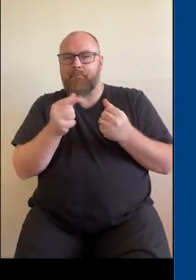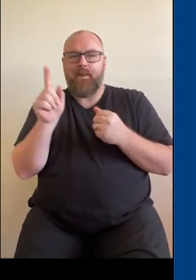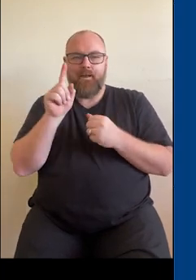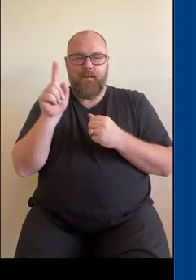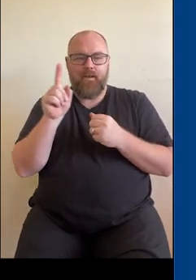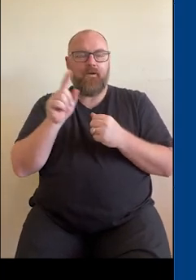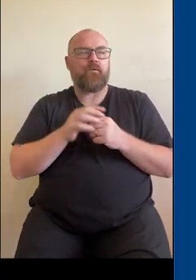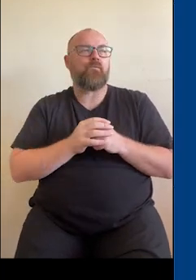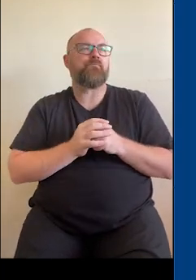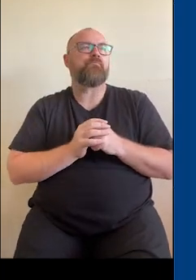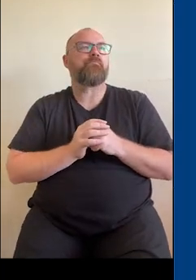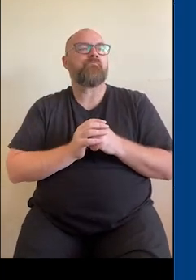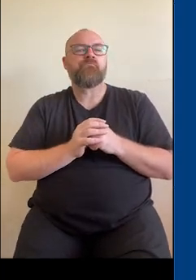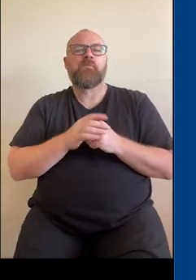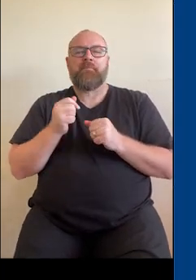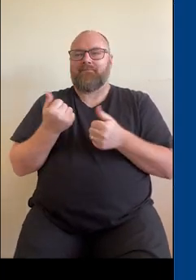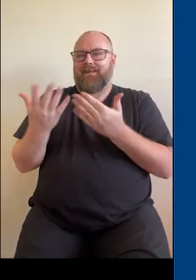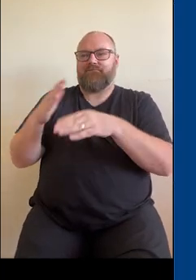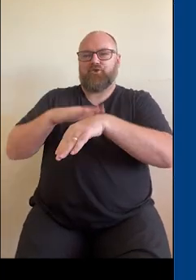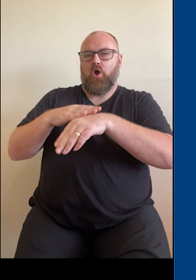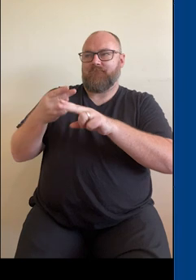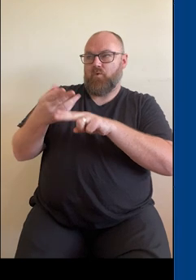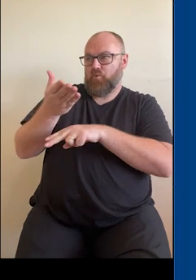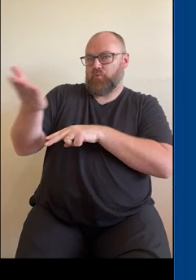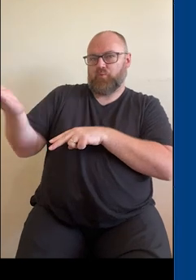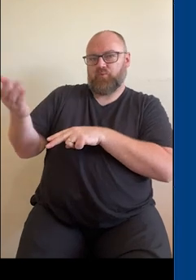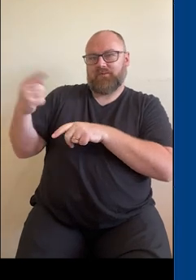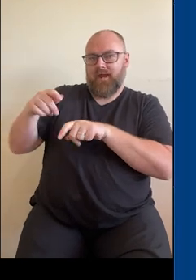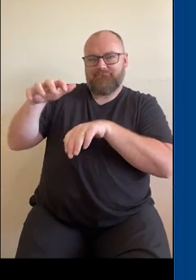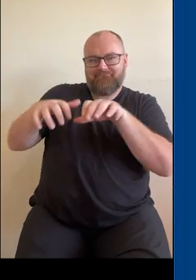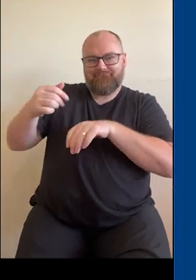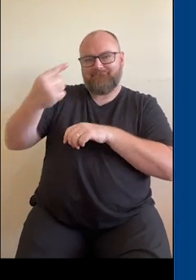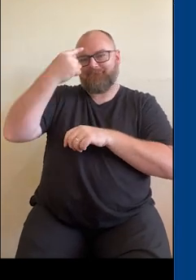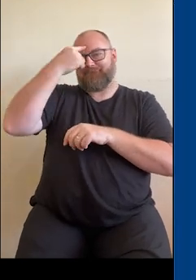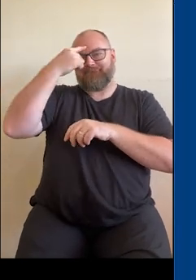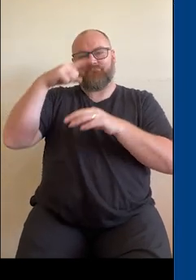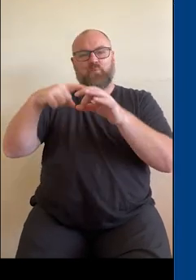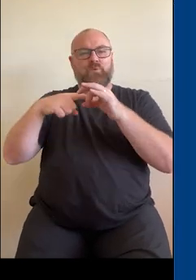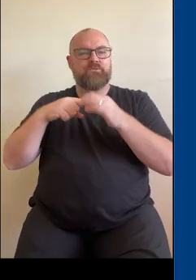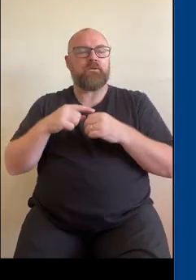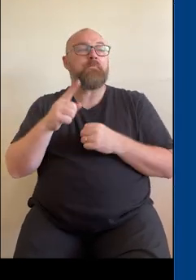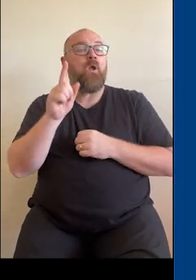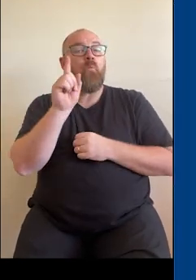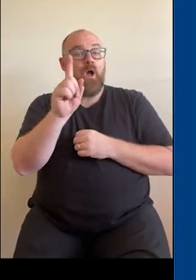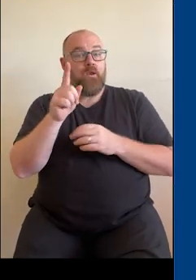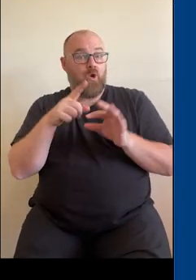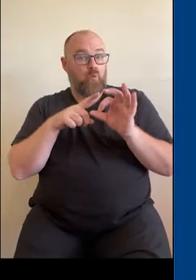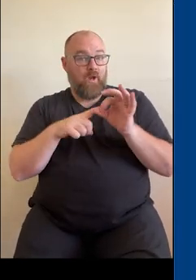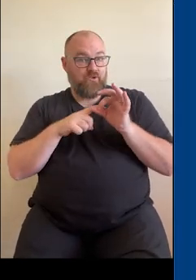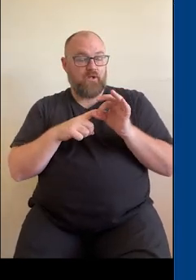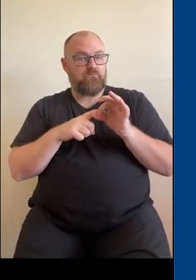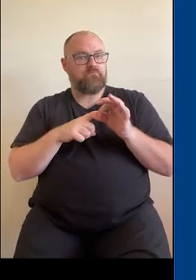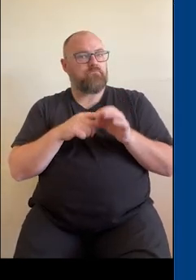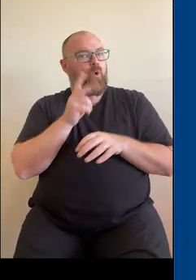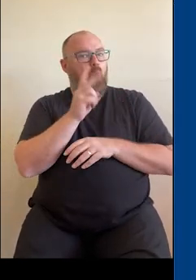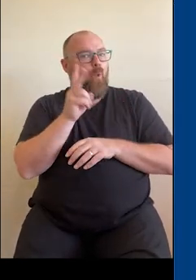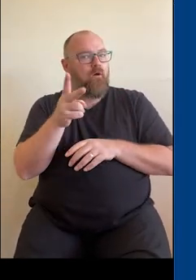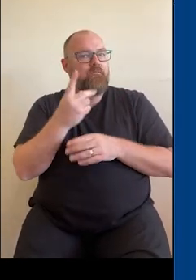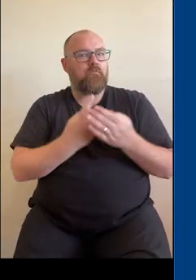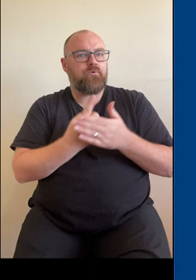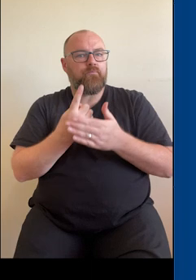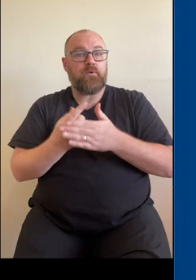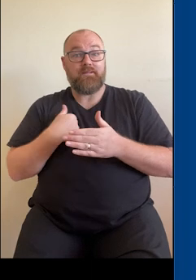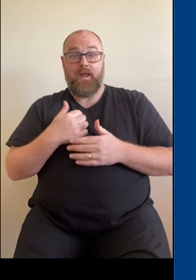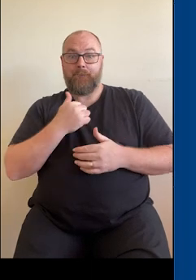If you do have a question and want to type it into the question box, please do so. But one of the questions that often comes up is, will